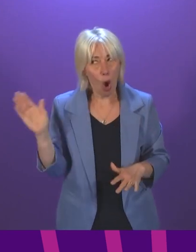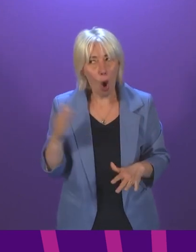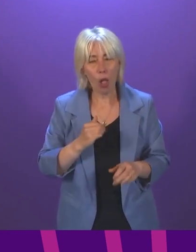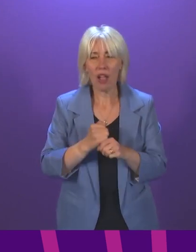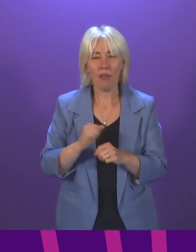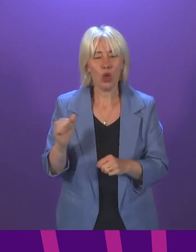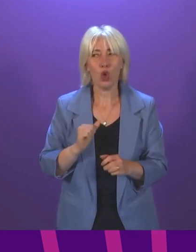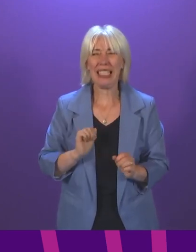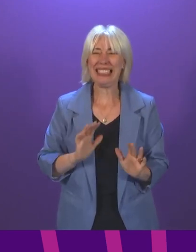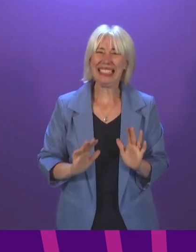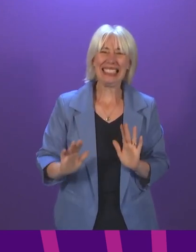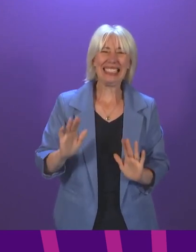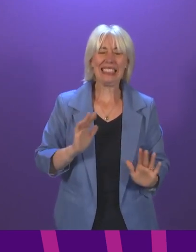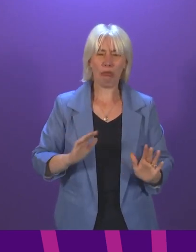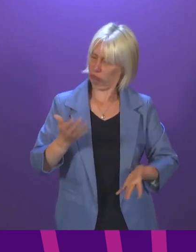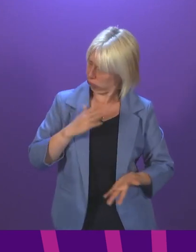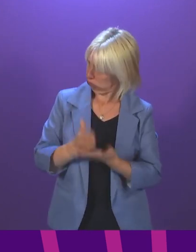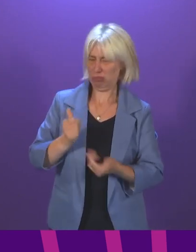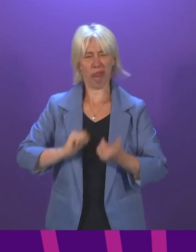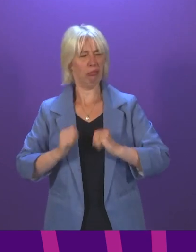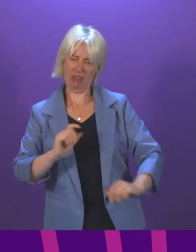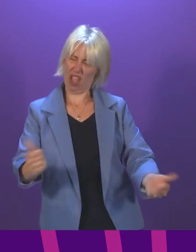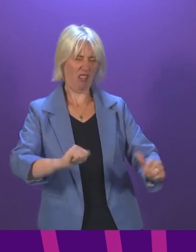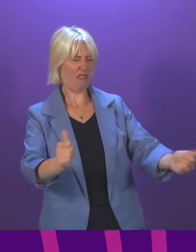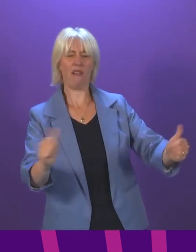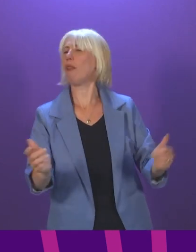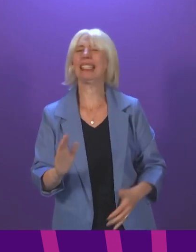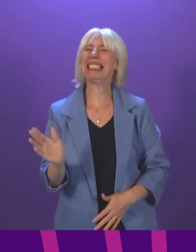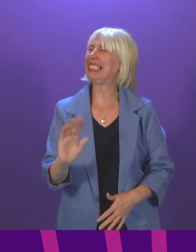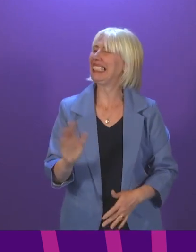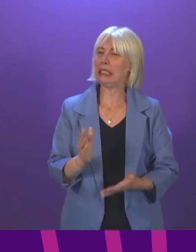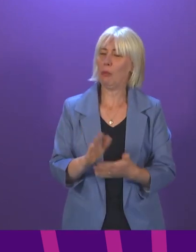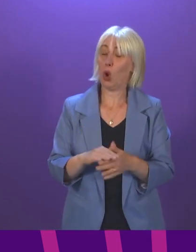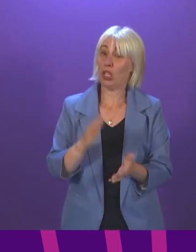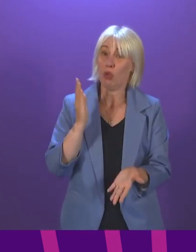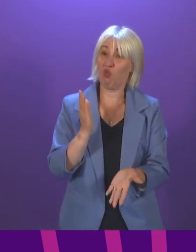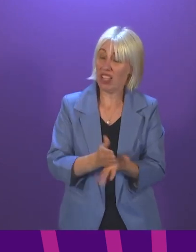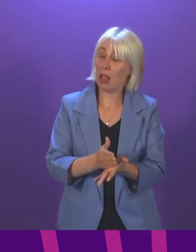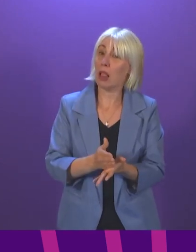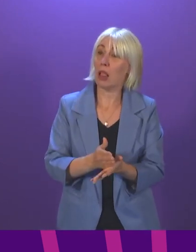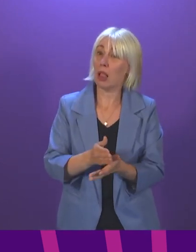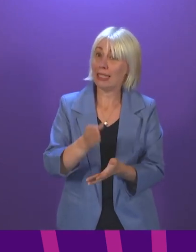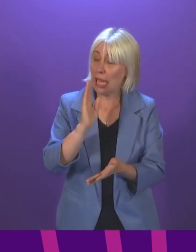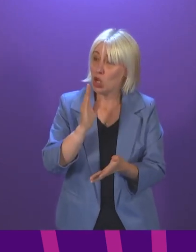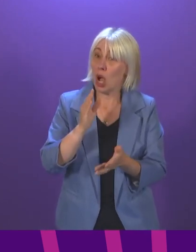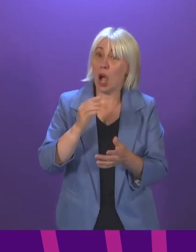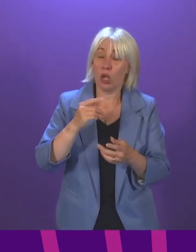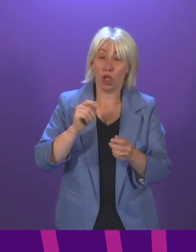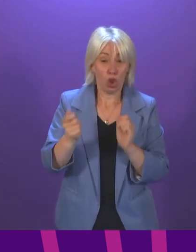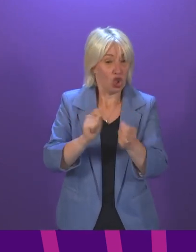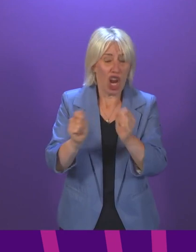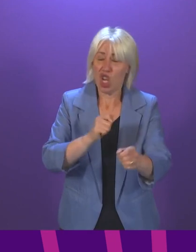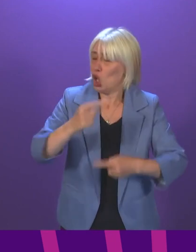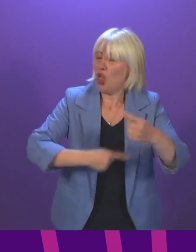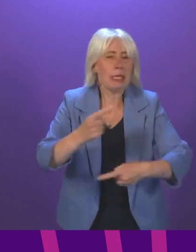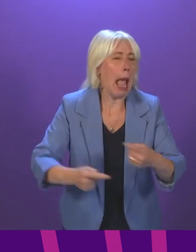hesitate to sound as if they are complacent about this, because it is a real and present and ever-changing and evolving risk. So we must